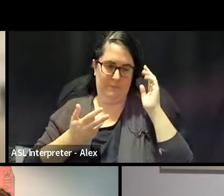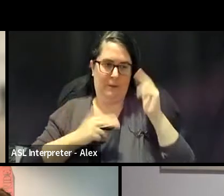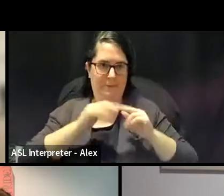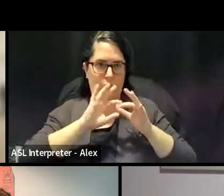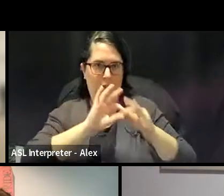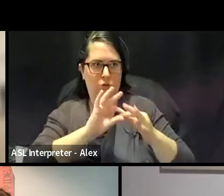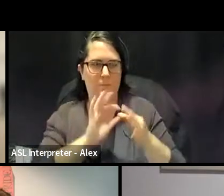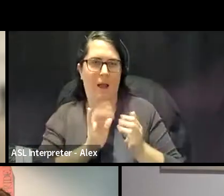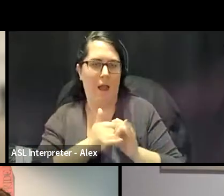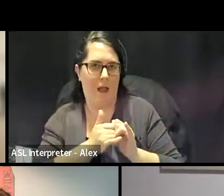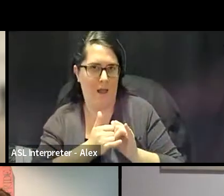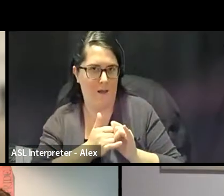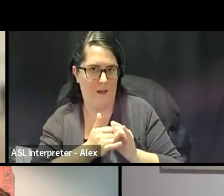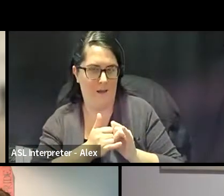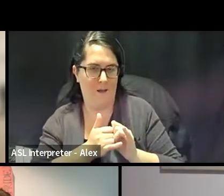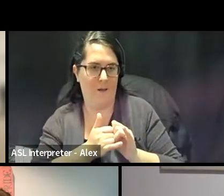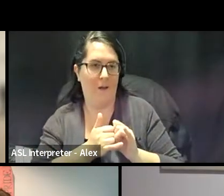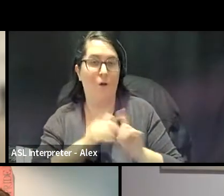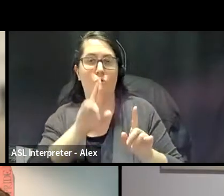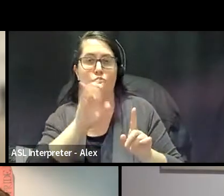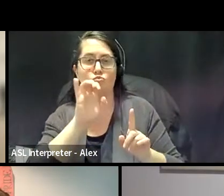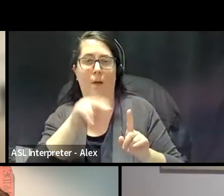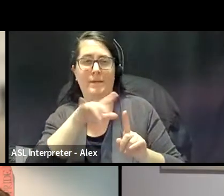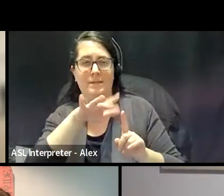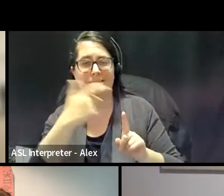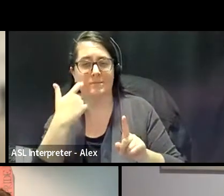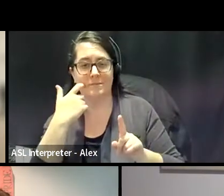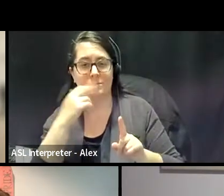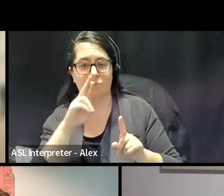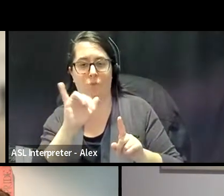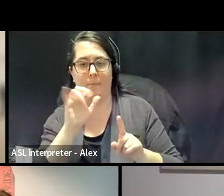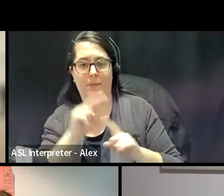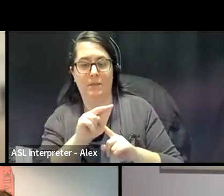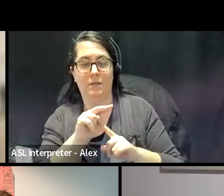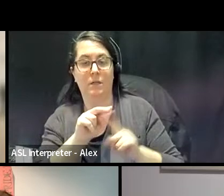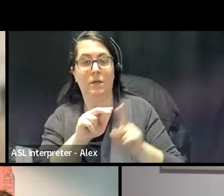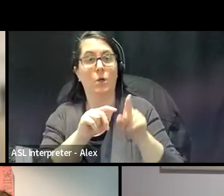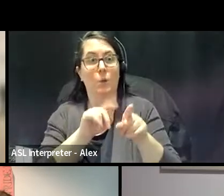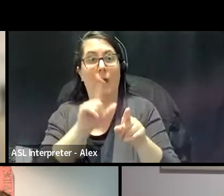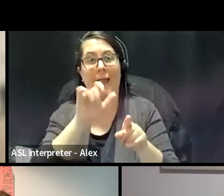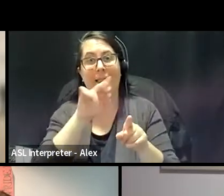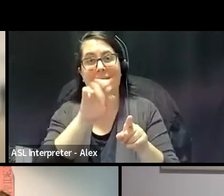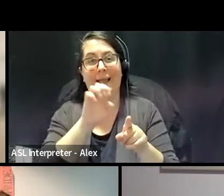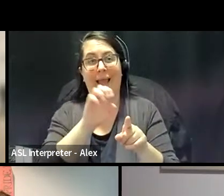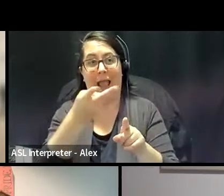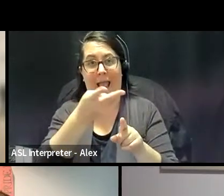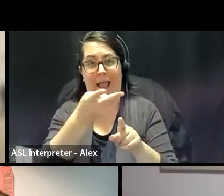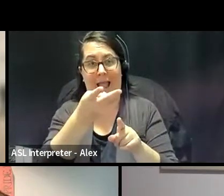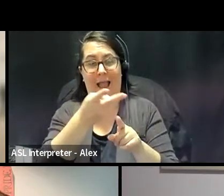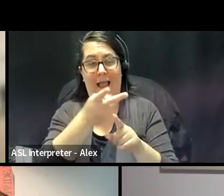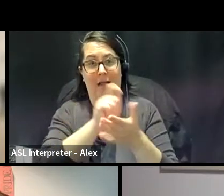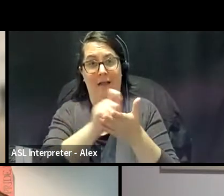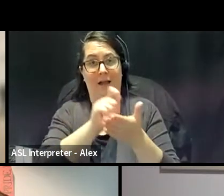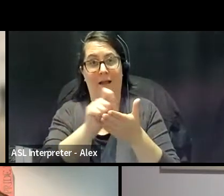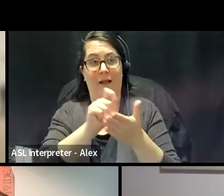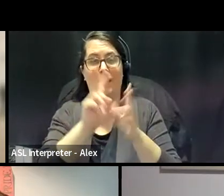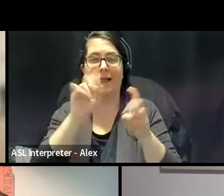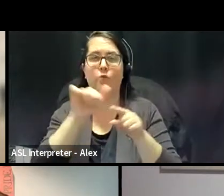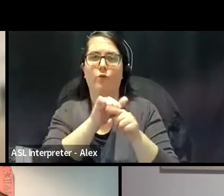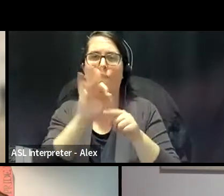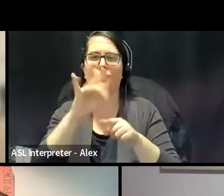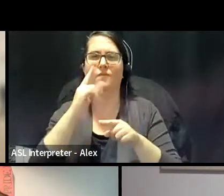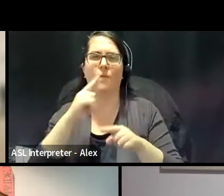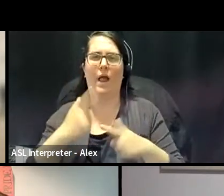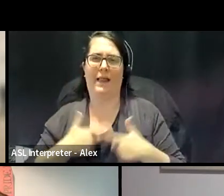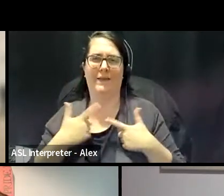you know, uh, um, Robin in your, um, in yours and Leanne Betts-Mansaki Simpson's, um, Rehearsals for Living,